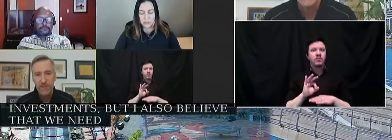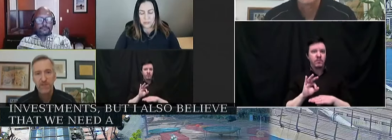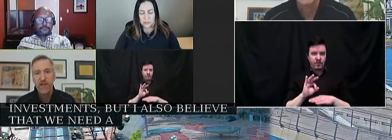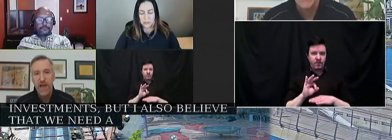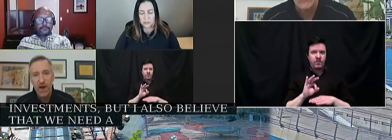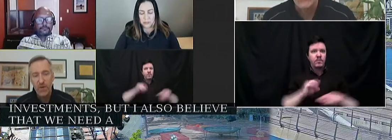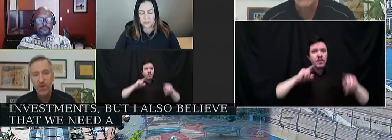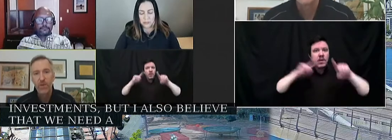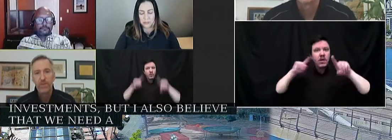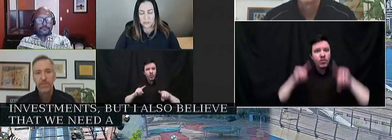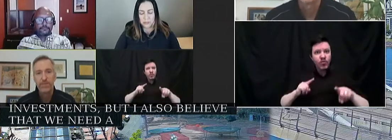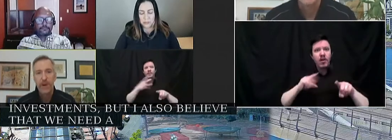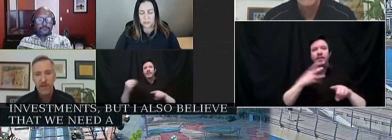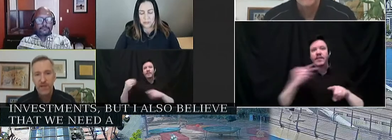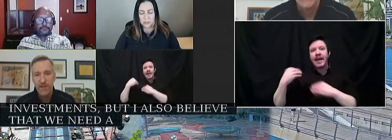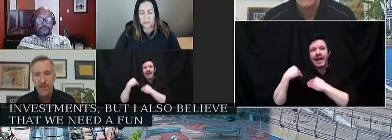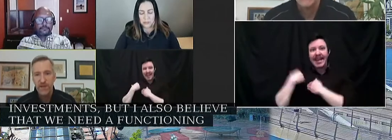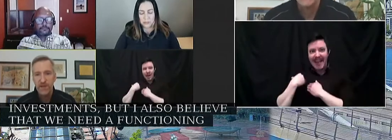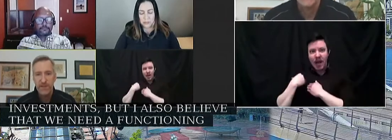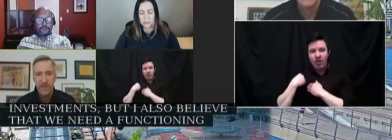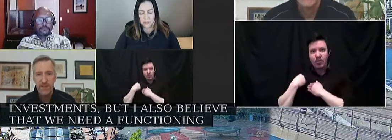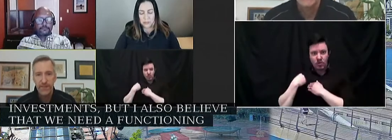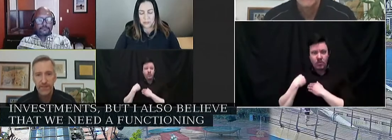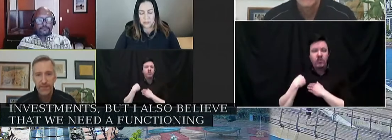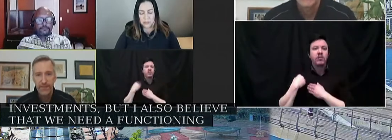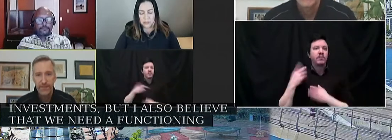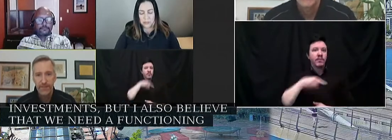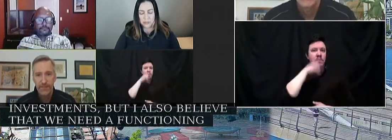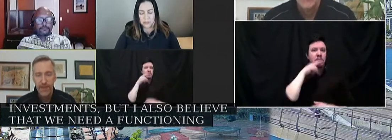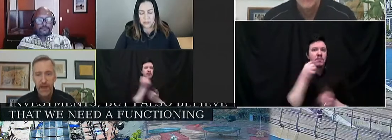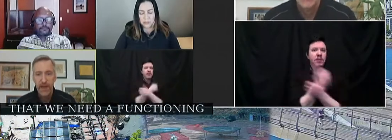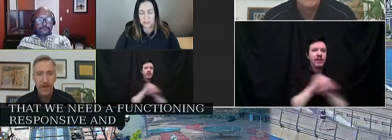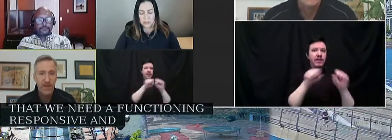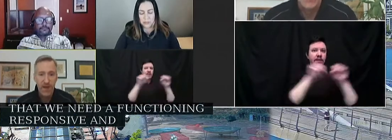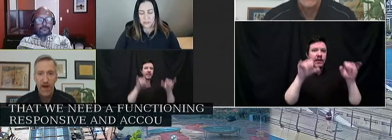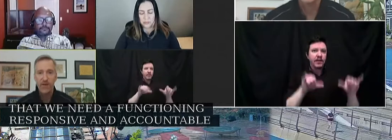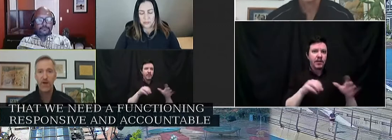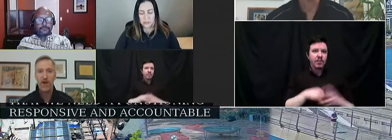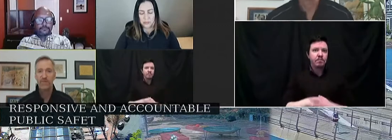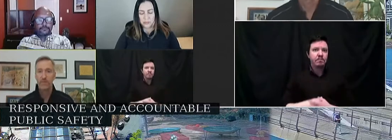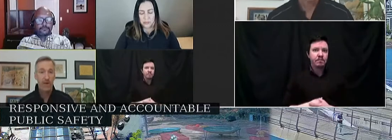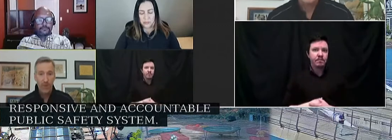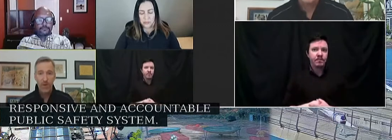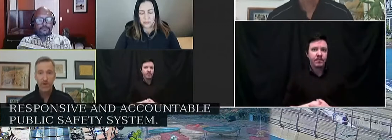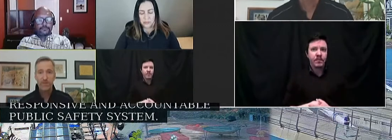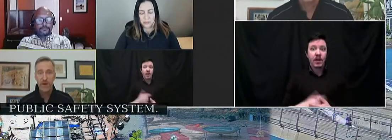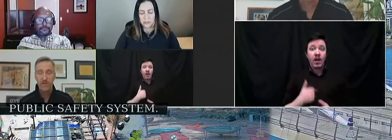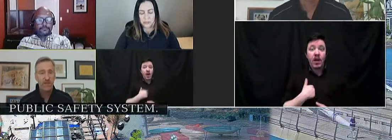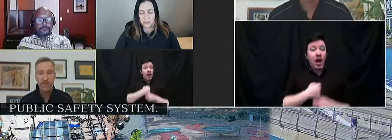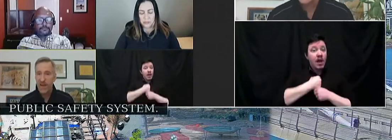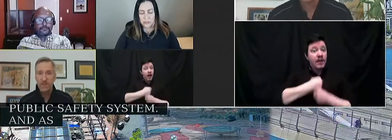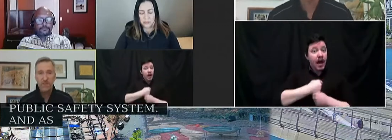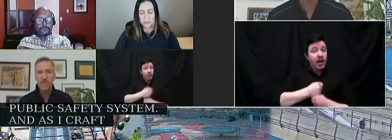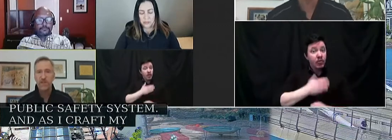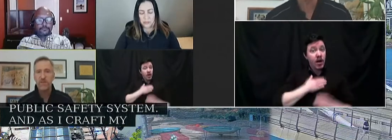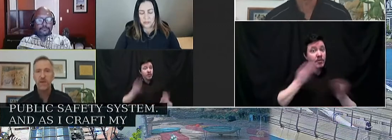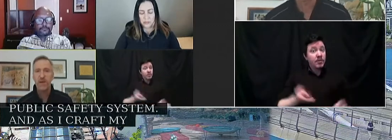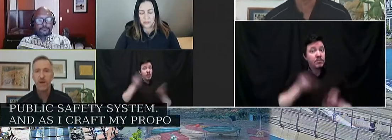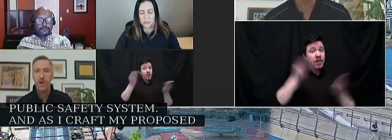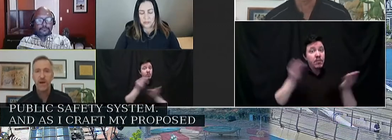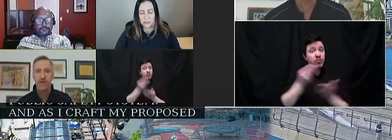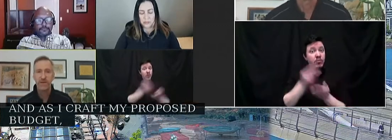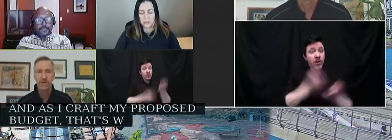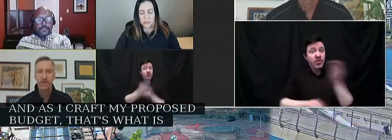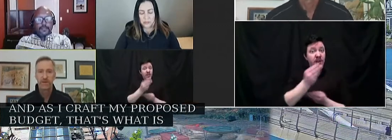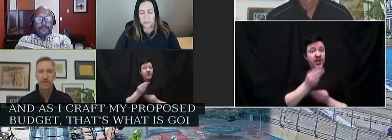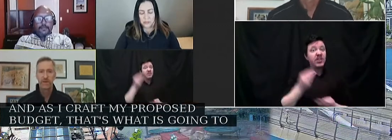responsive and accountable public safety system. And as I craft my proposed budget, that's what's going to be